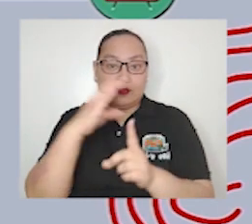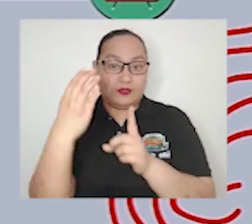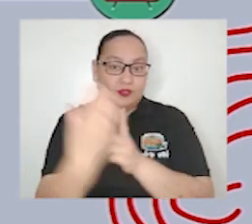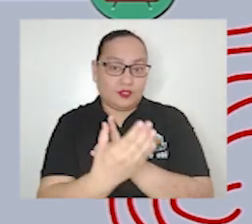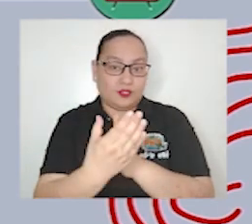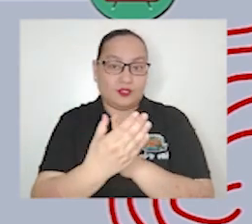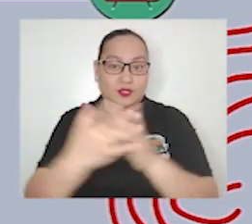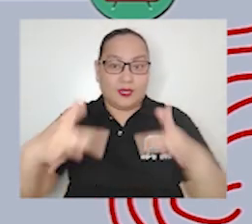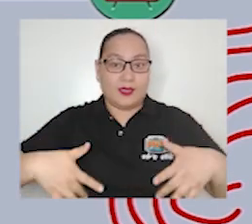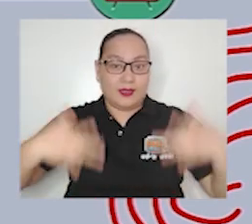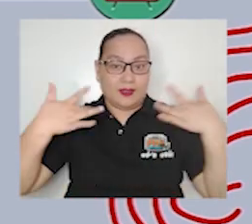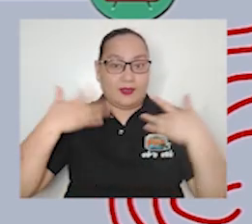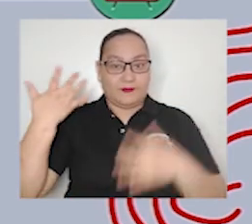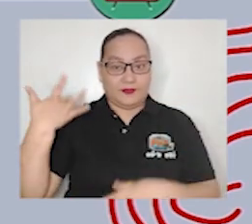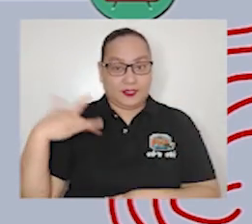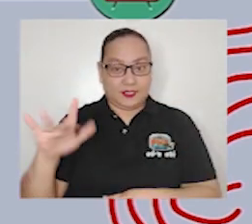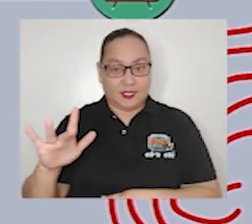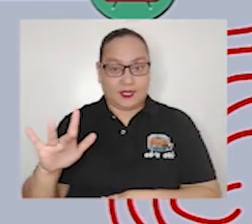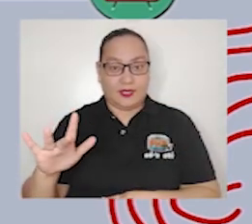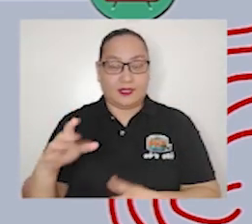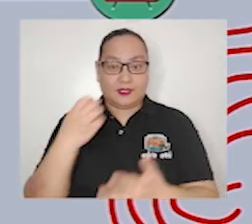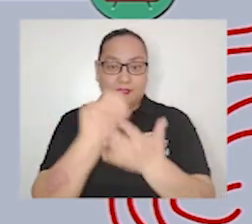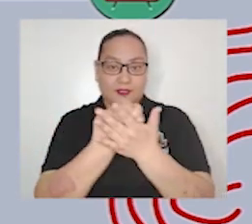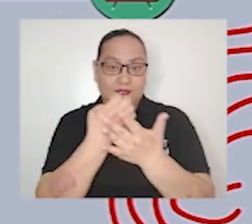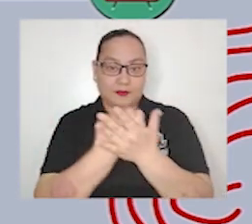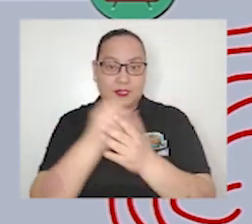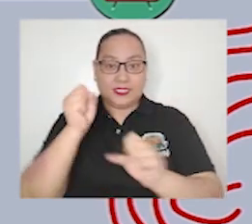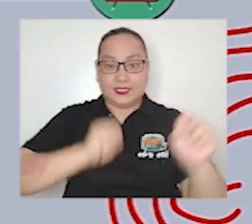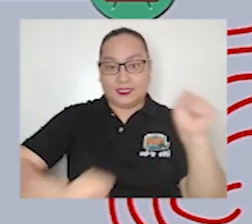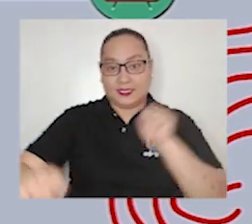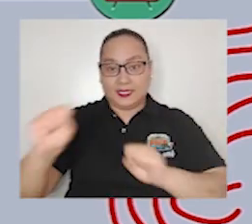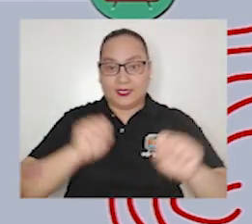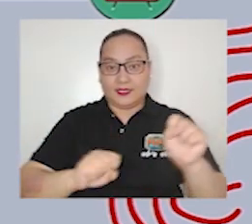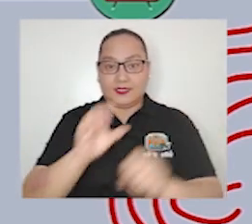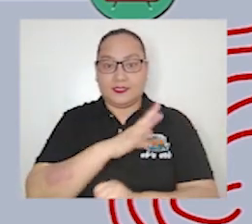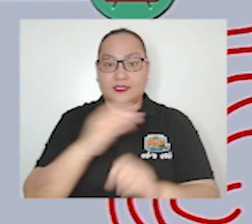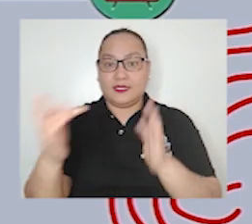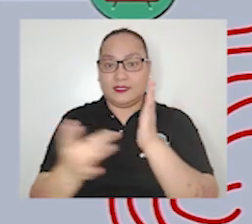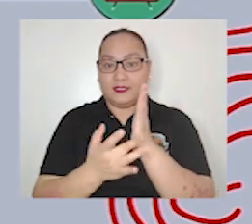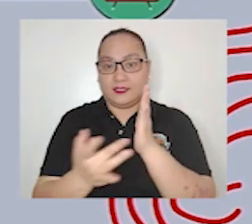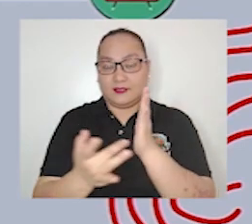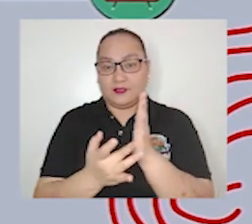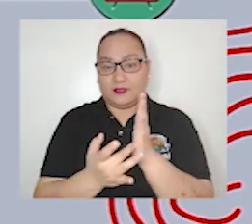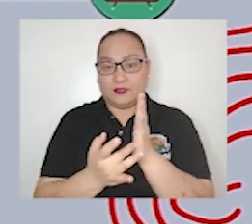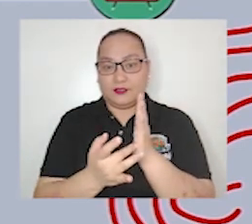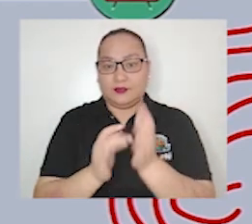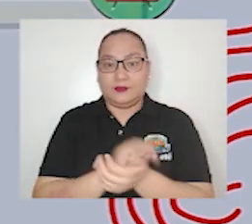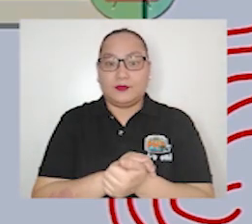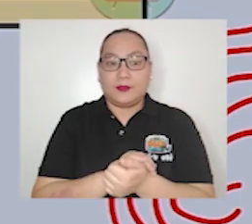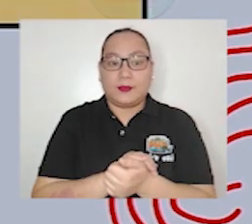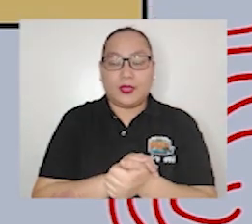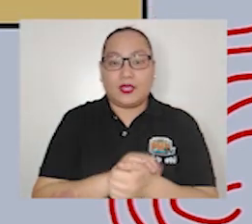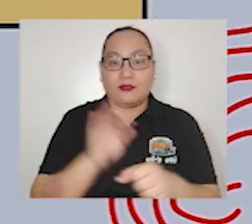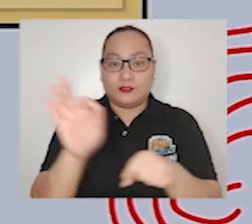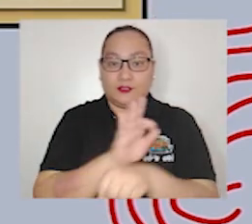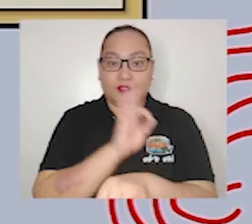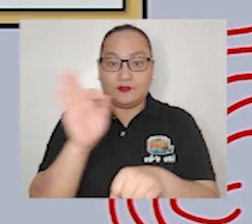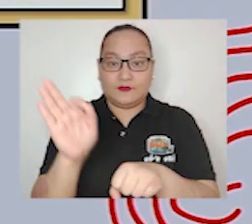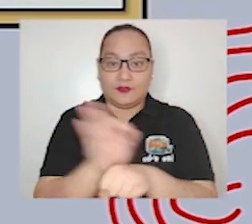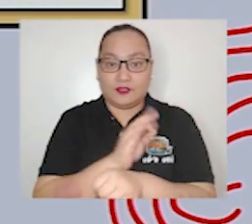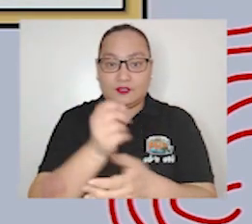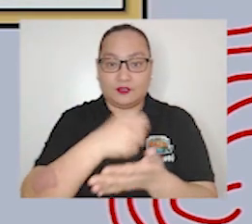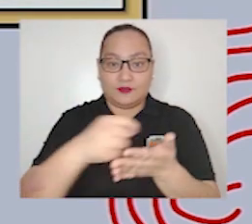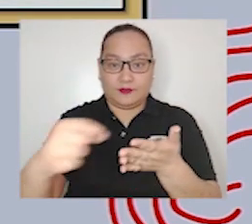and technology are made simple by these functions of journalism and example